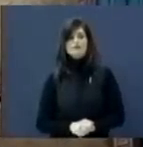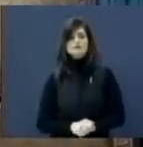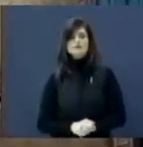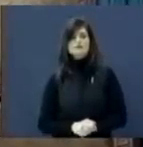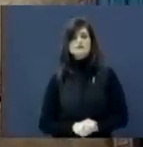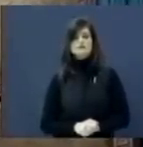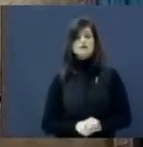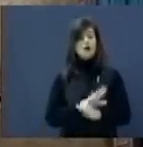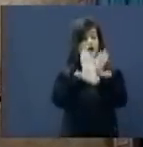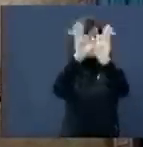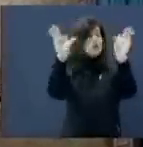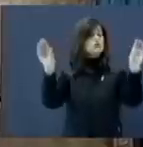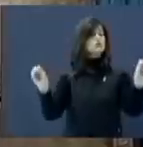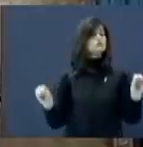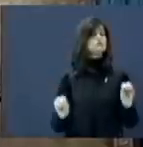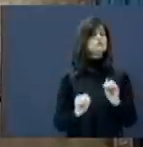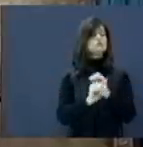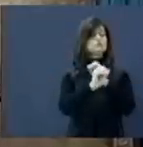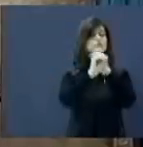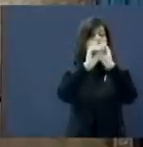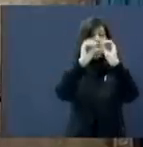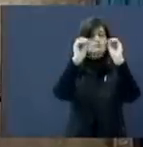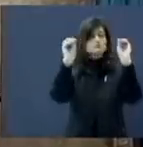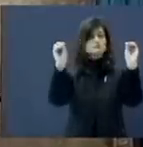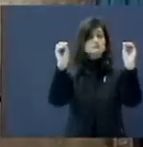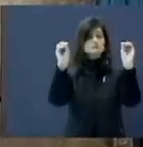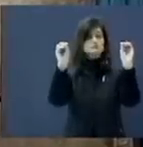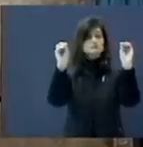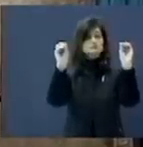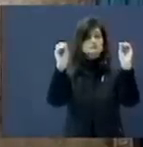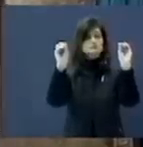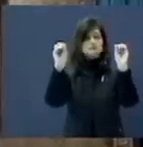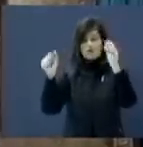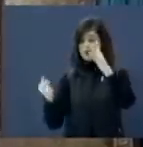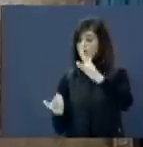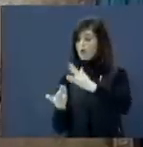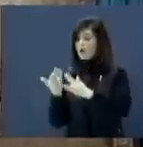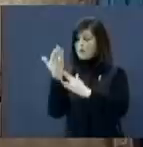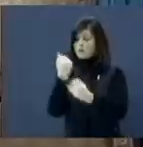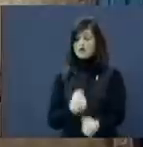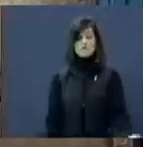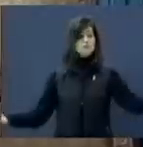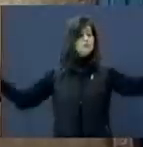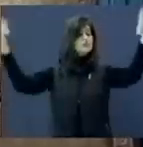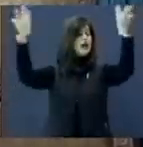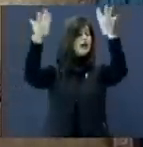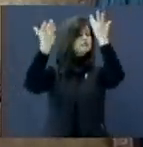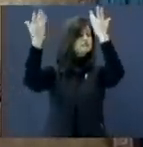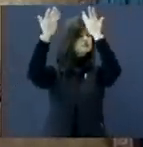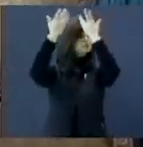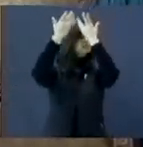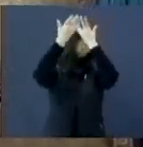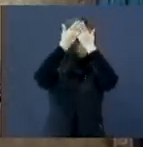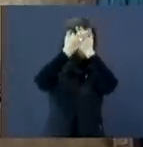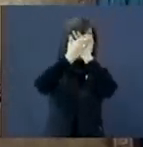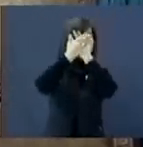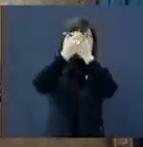Oh, but in the night Through the